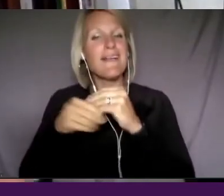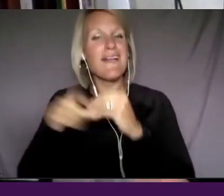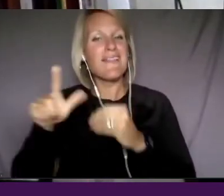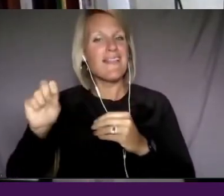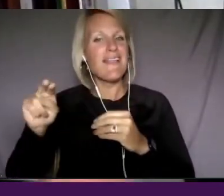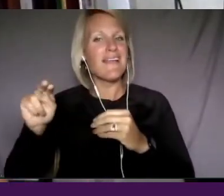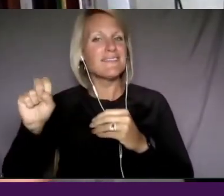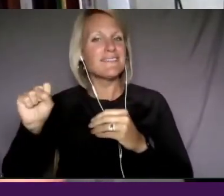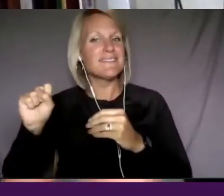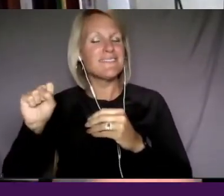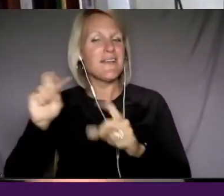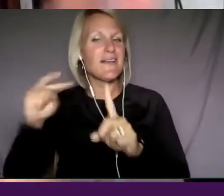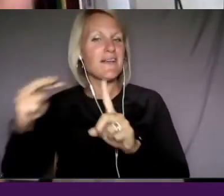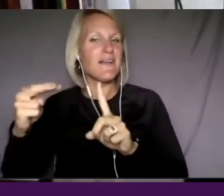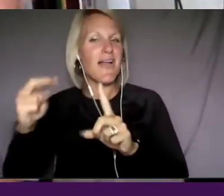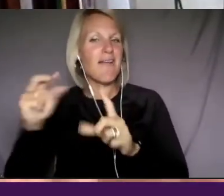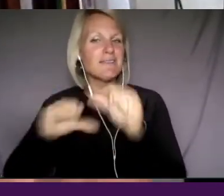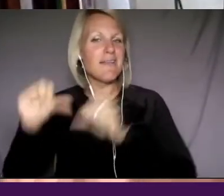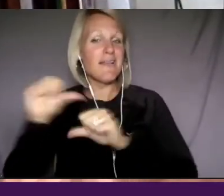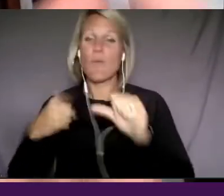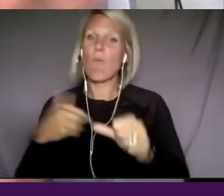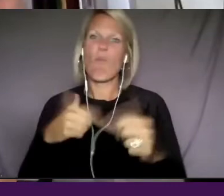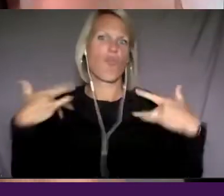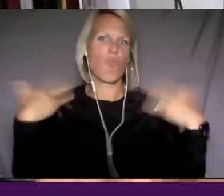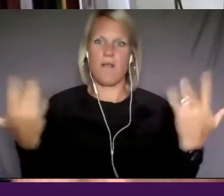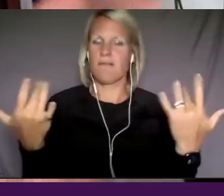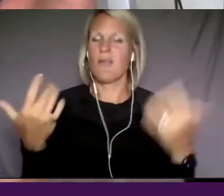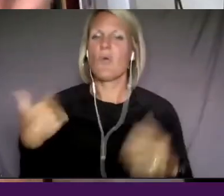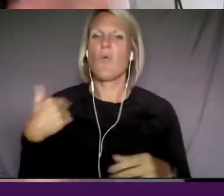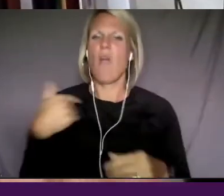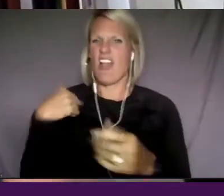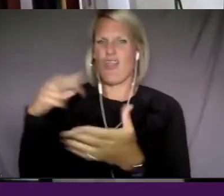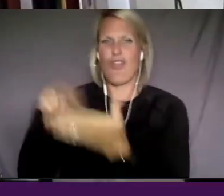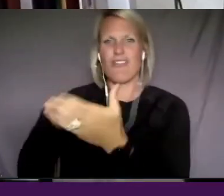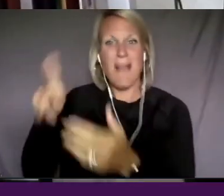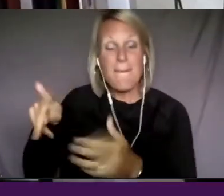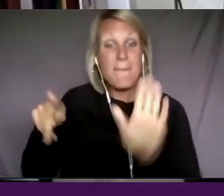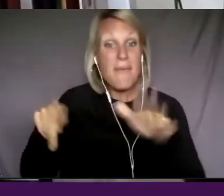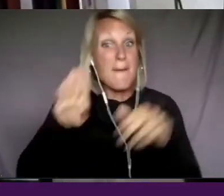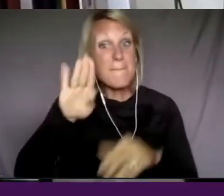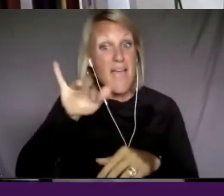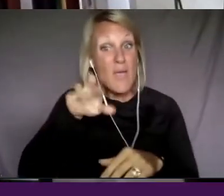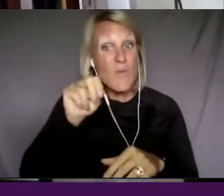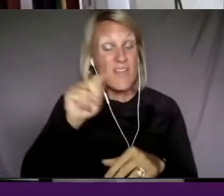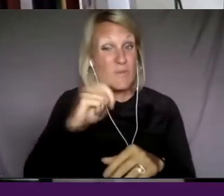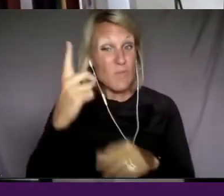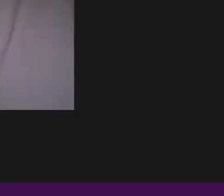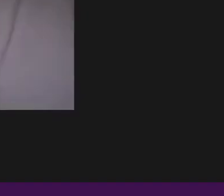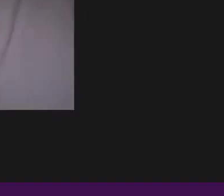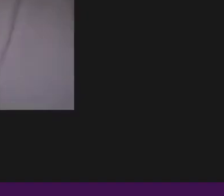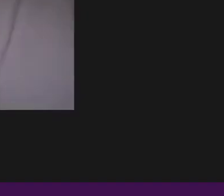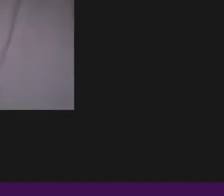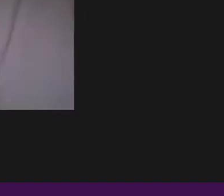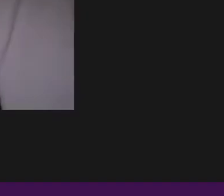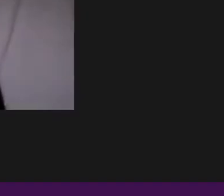science. So we were thrilled. And I actually looked it up. was Byron. was actually exactly a year ago today that